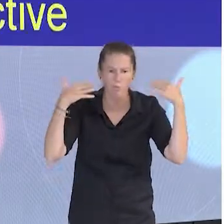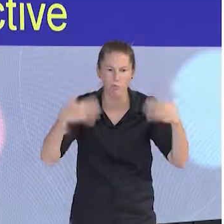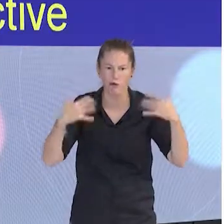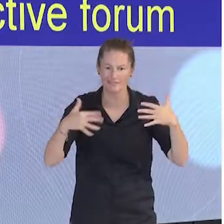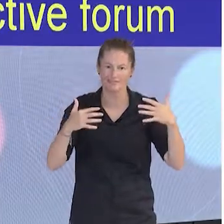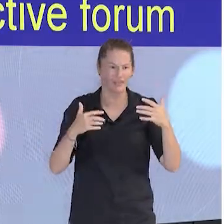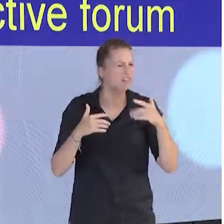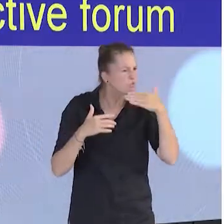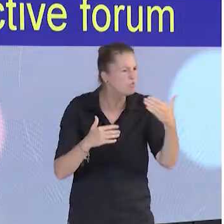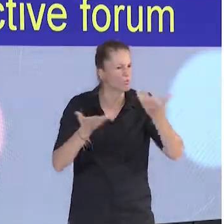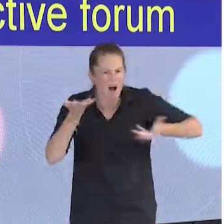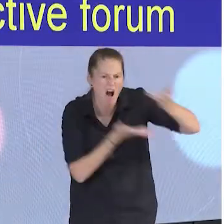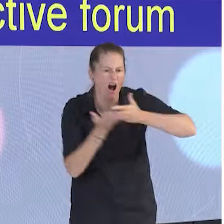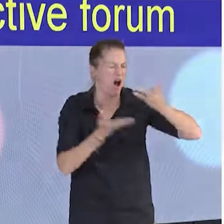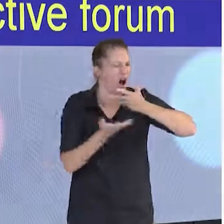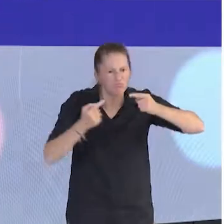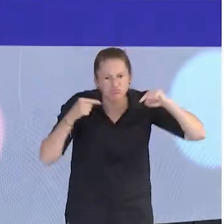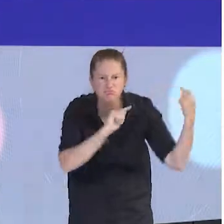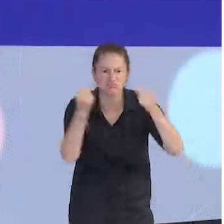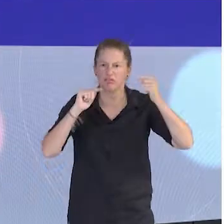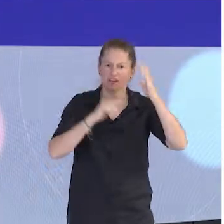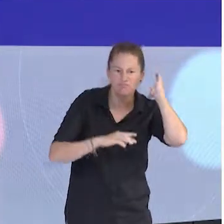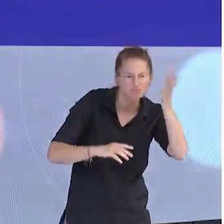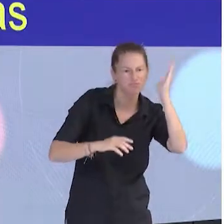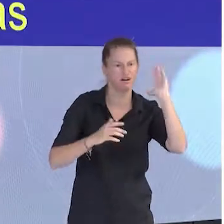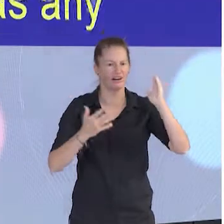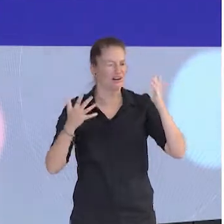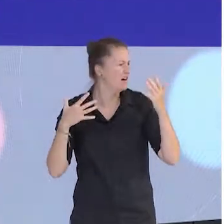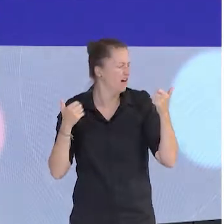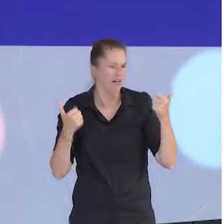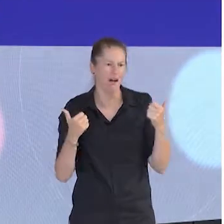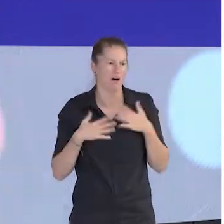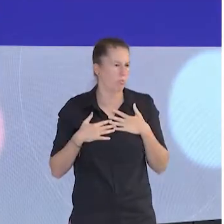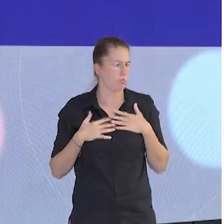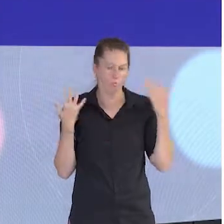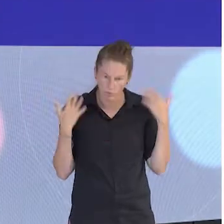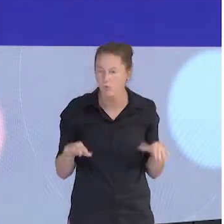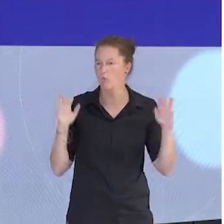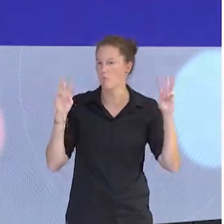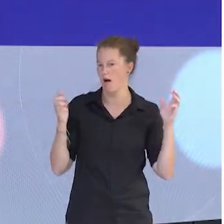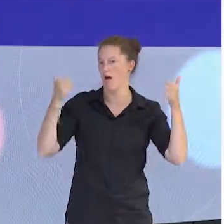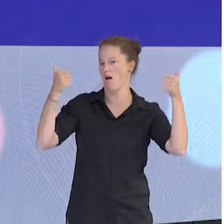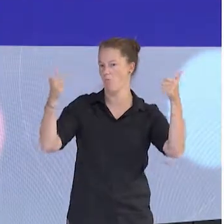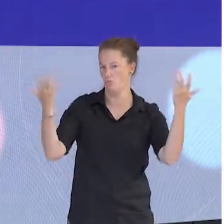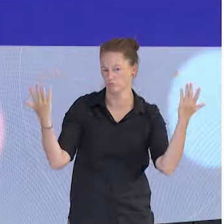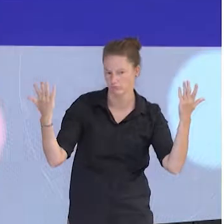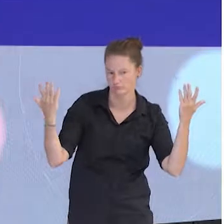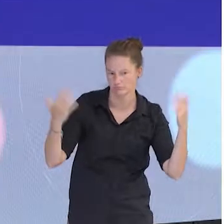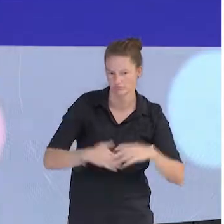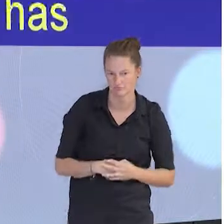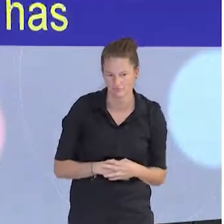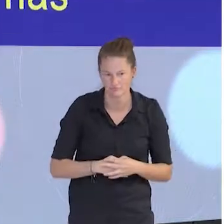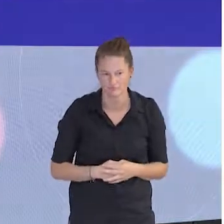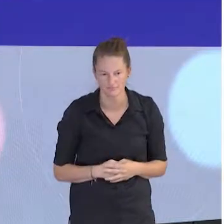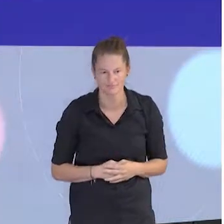meeting as any other. And it certainly has delivered from what I have been able to witness. It would be impossible to